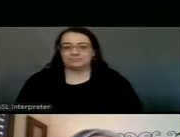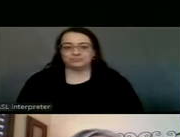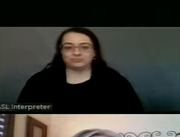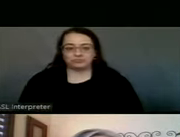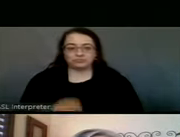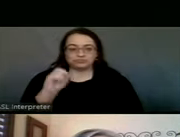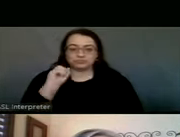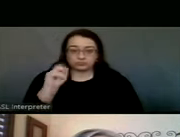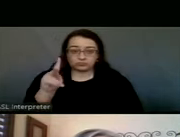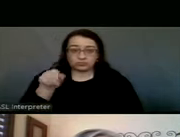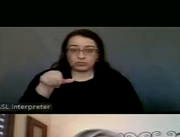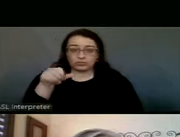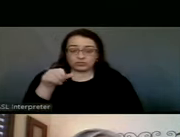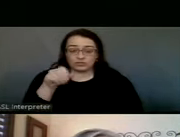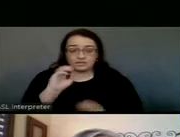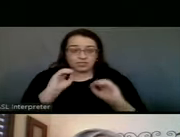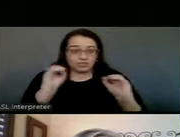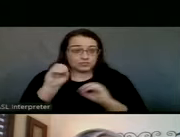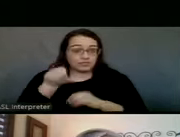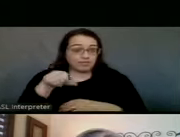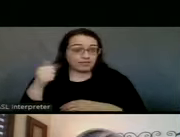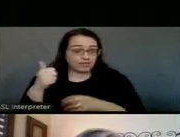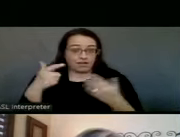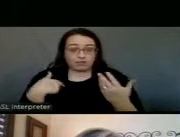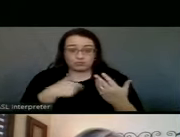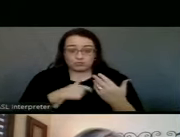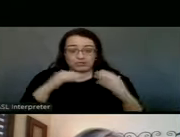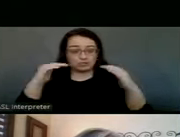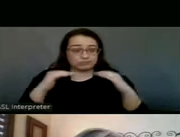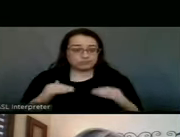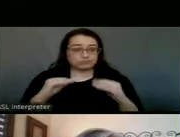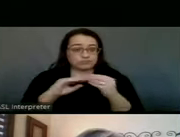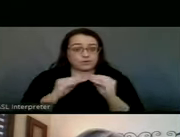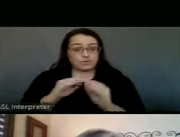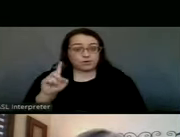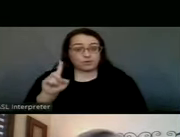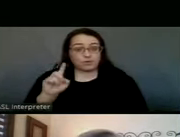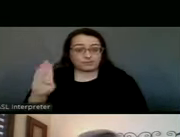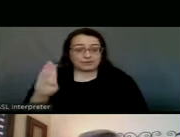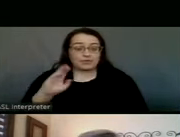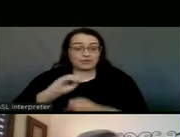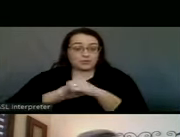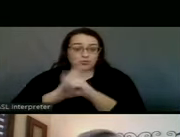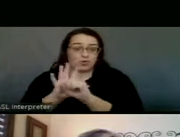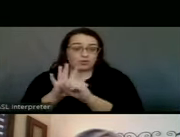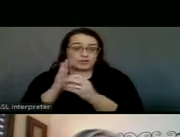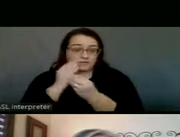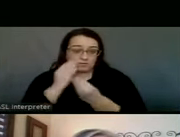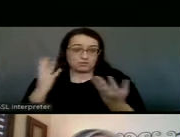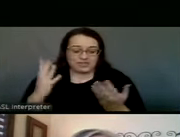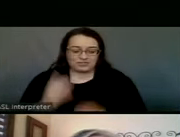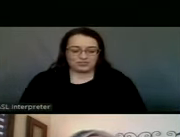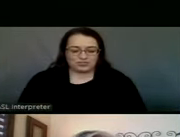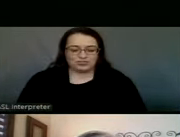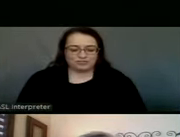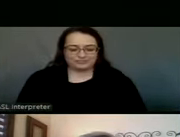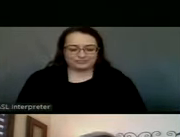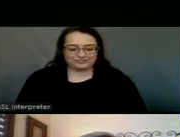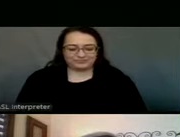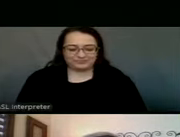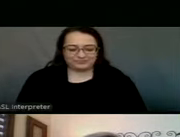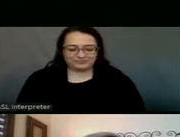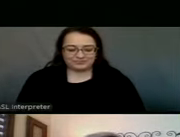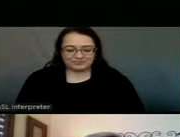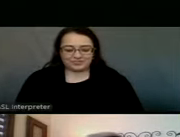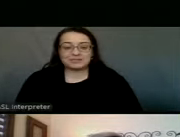Okay, any other, if there's nothing else, we'll move on then to agenda item 1B, a coronavirus update. Mr.